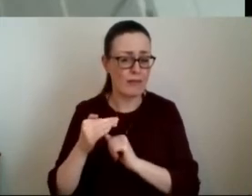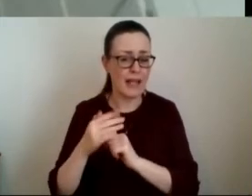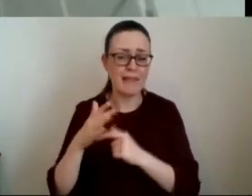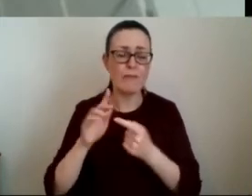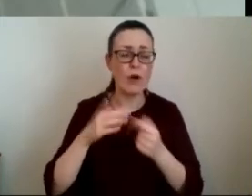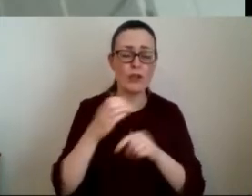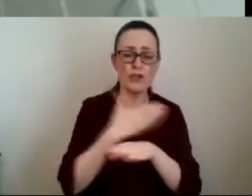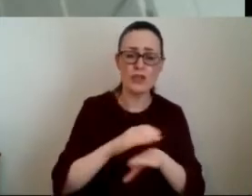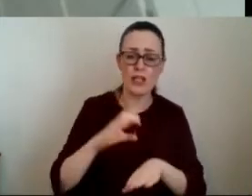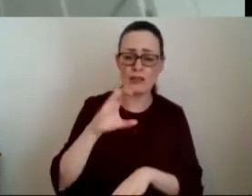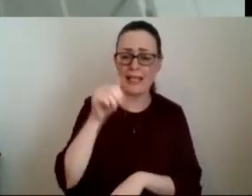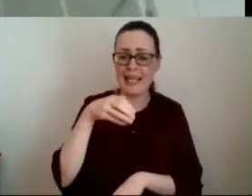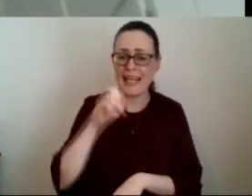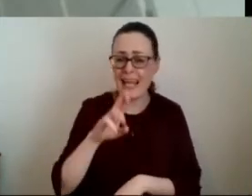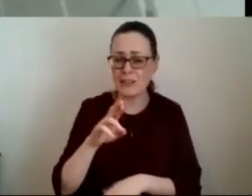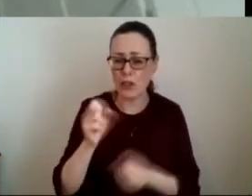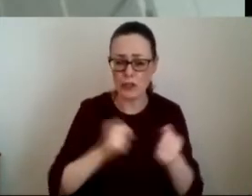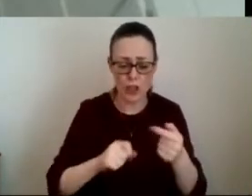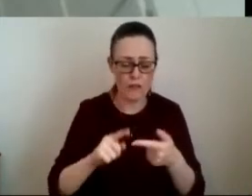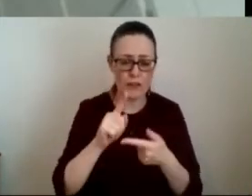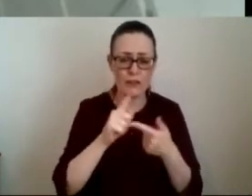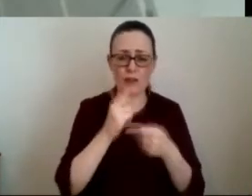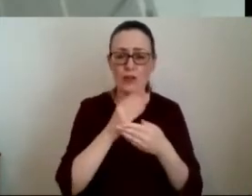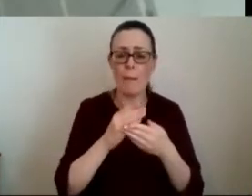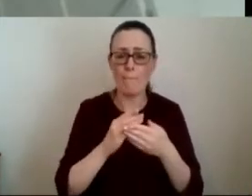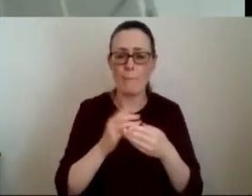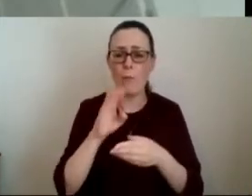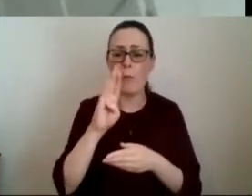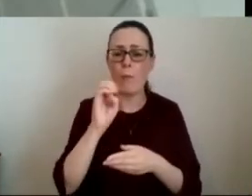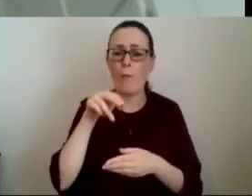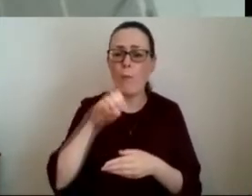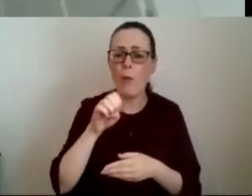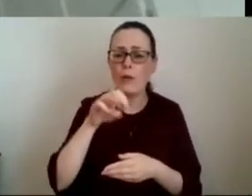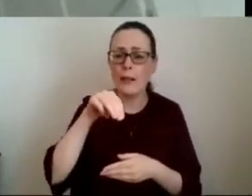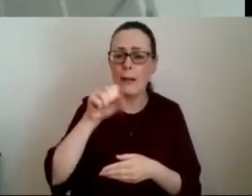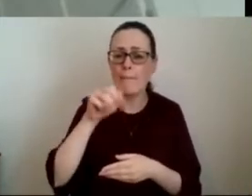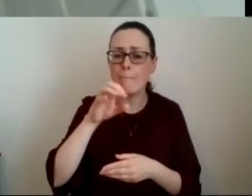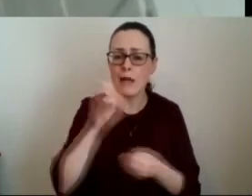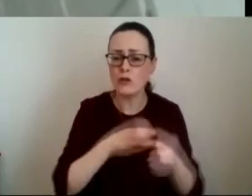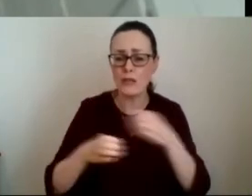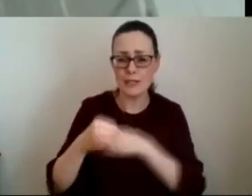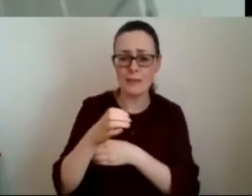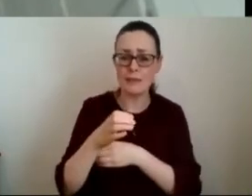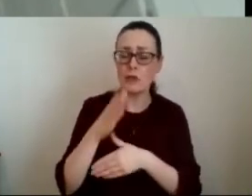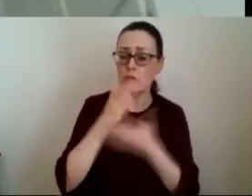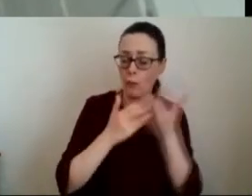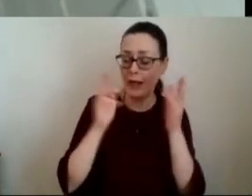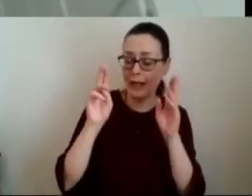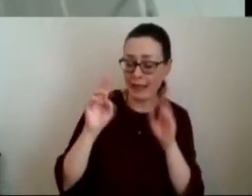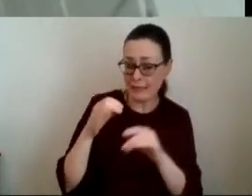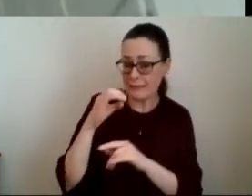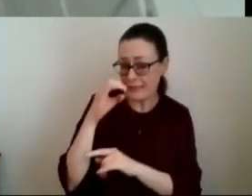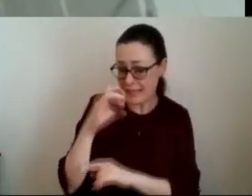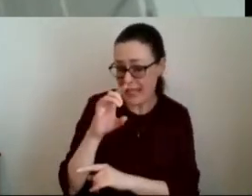service bone marrow transplant some of chemotherapies uh it could be done in uh in chi um with